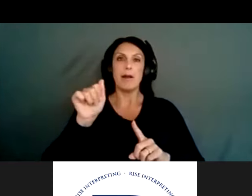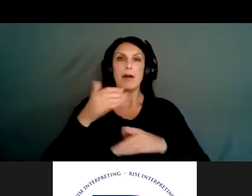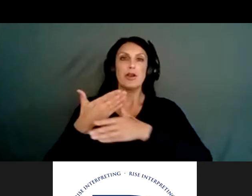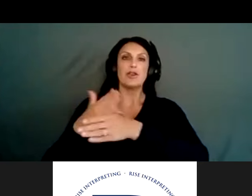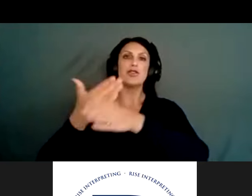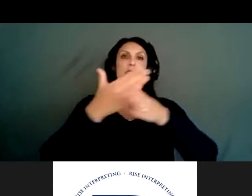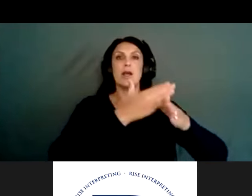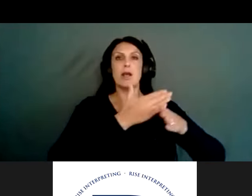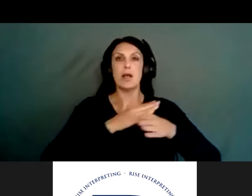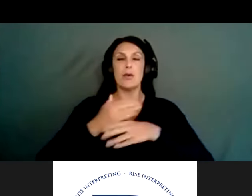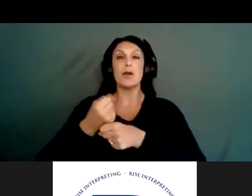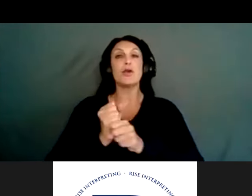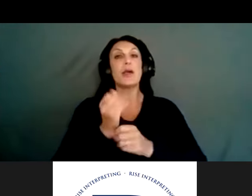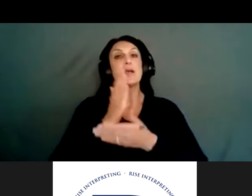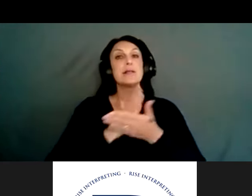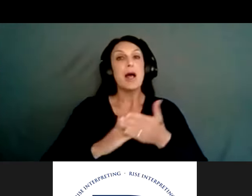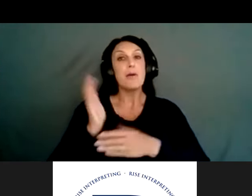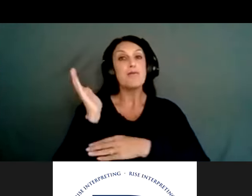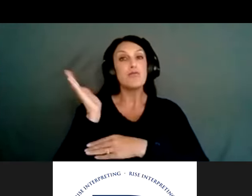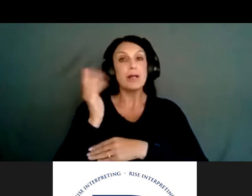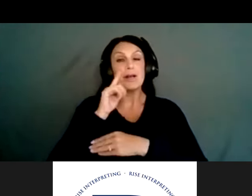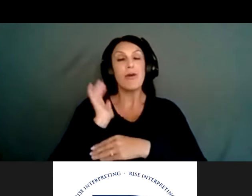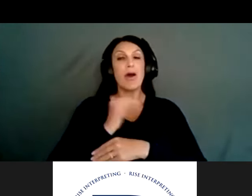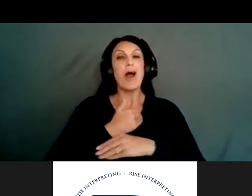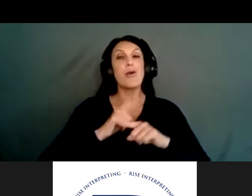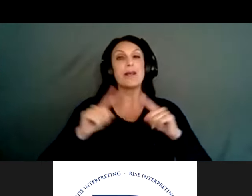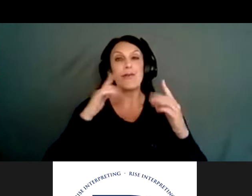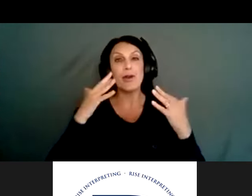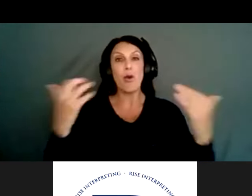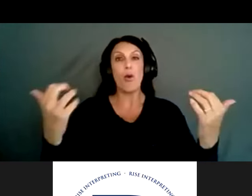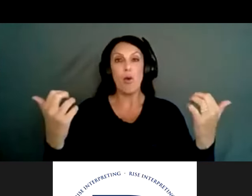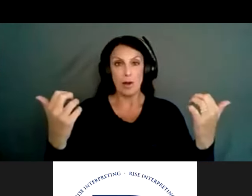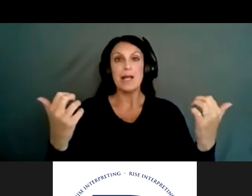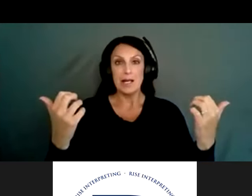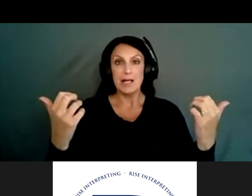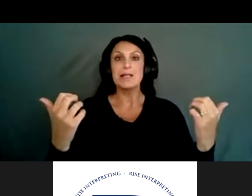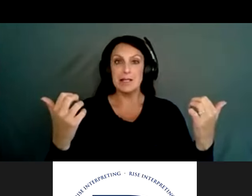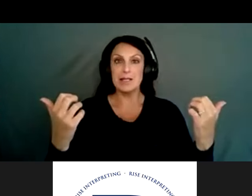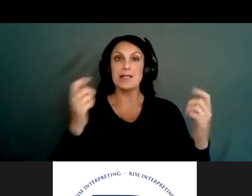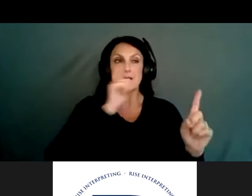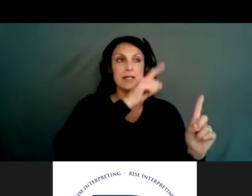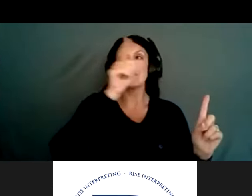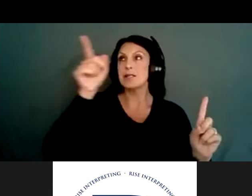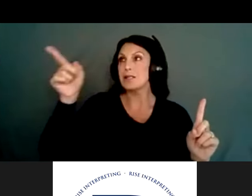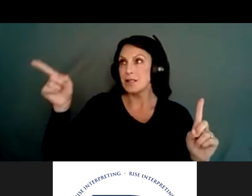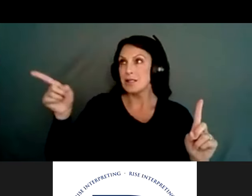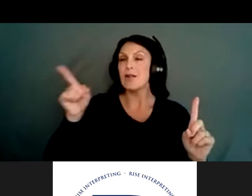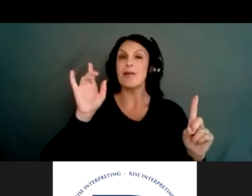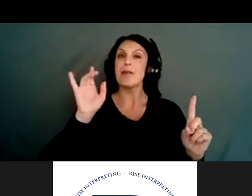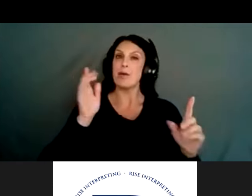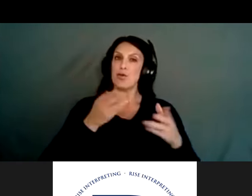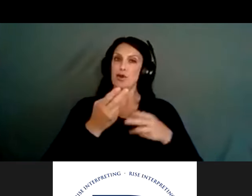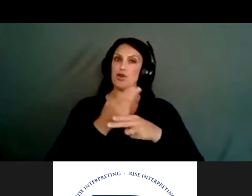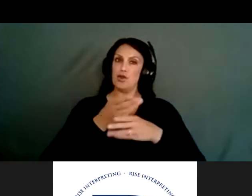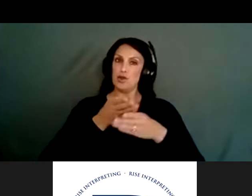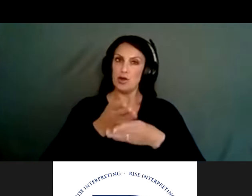creating some presentations for these different audiences, as you're describing, so that we're really make where it's vetted through this process, using all